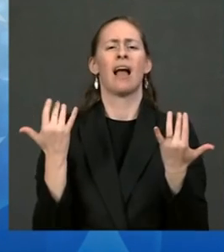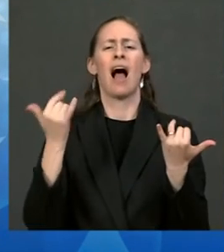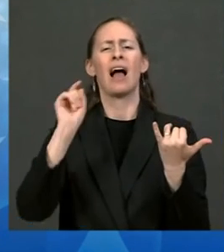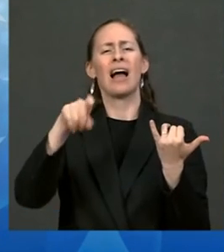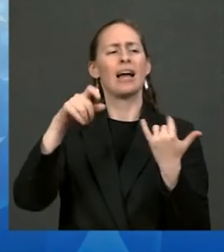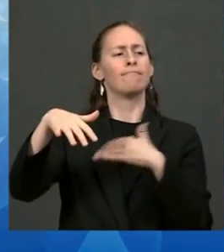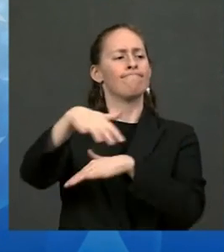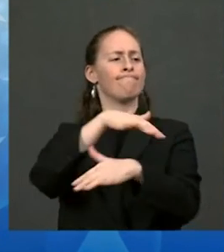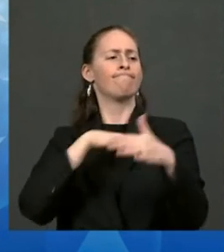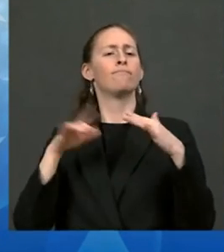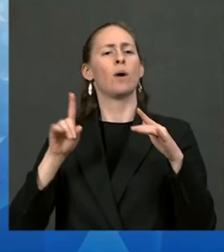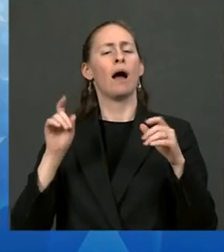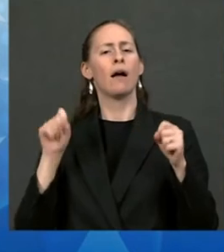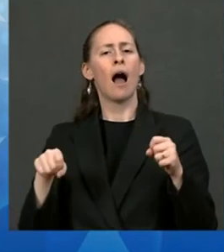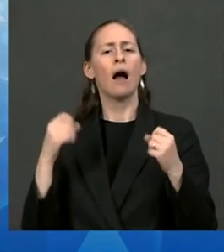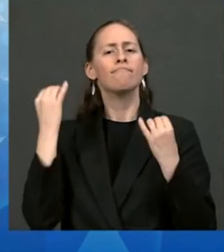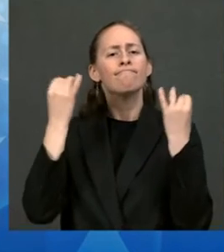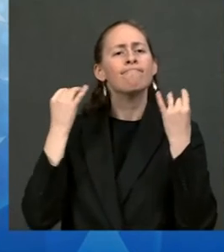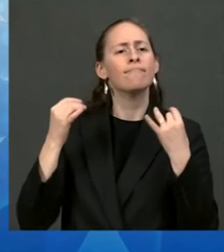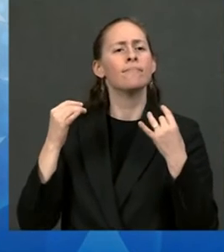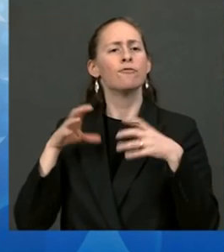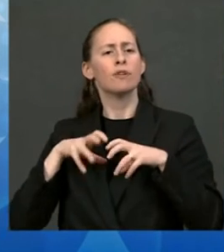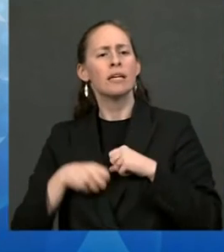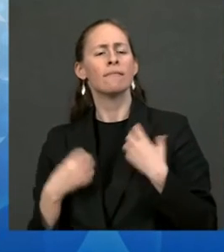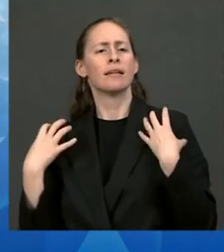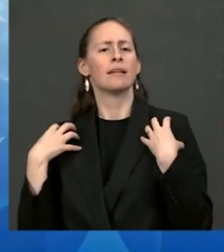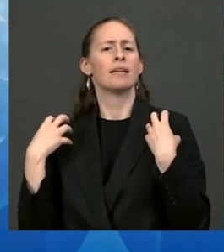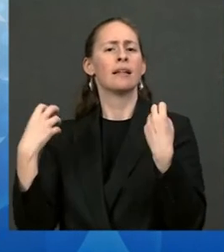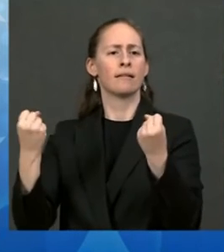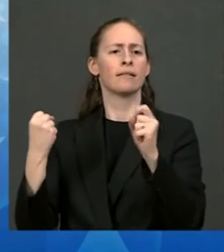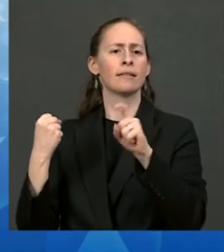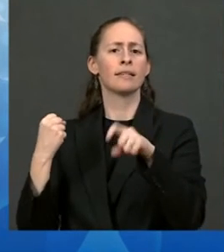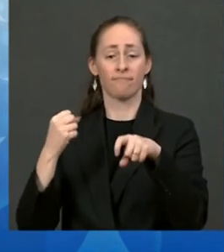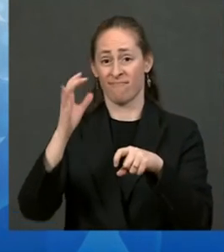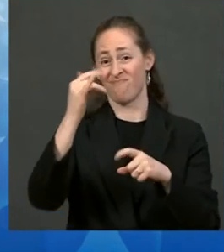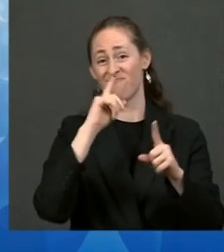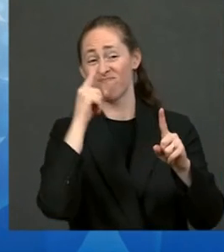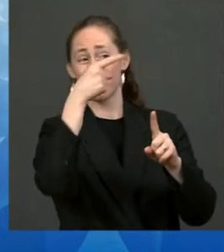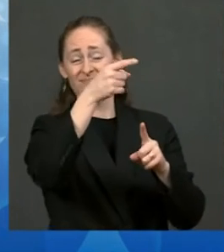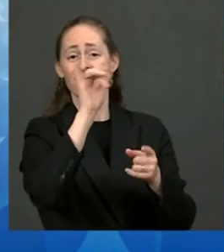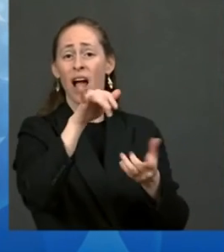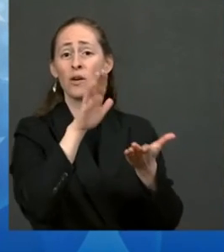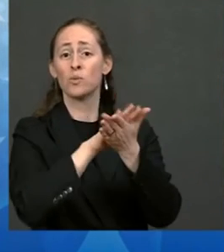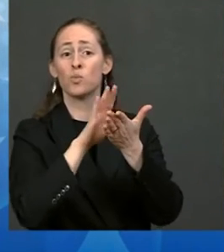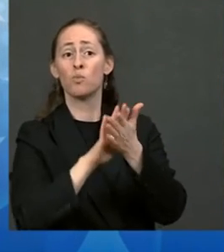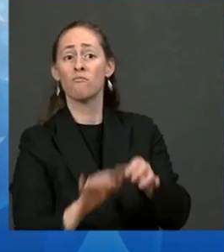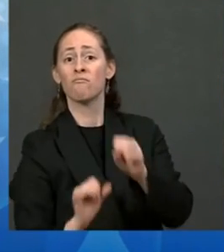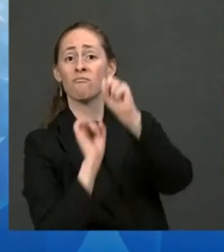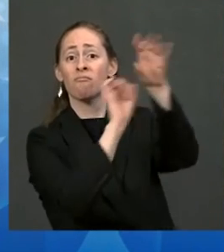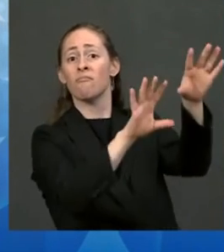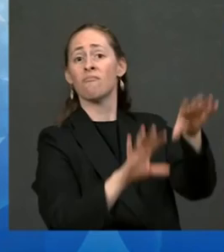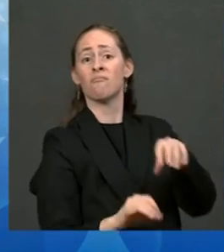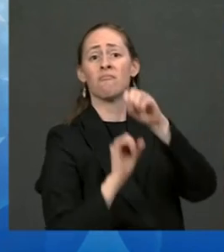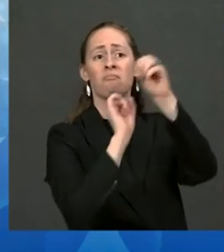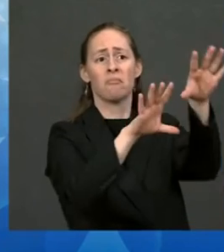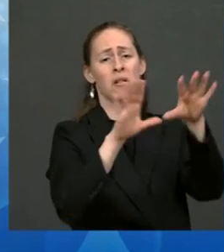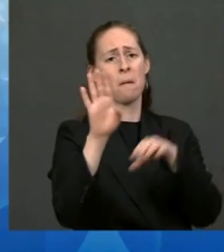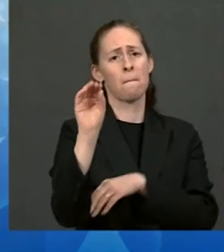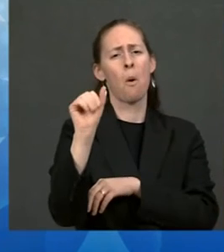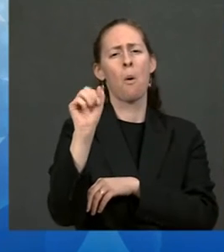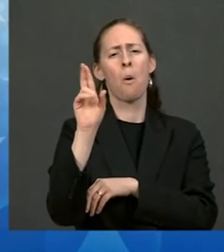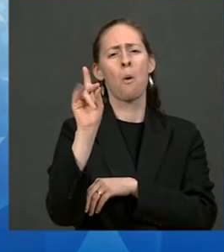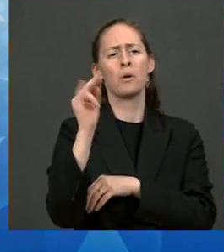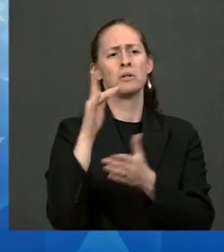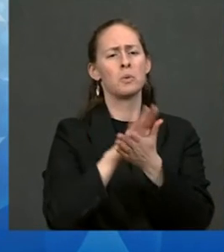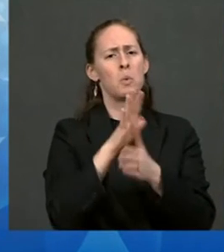These things are possible because Joe Biden is our president. The last time I stood